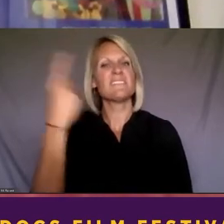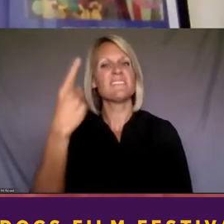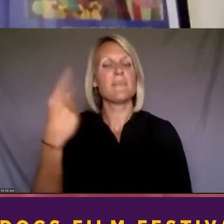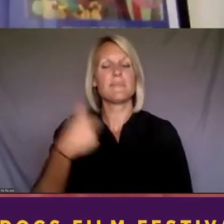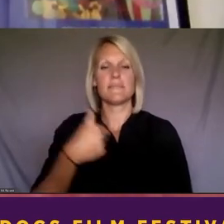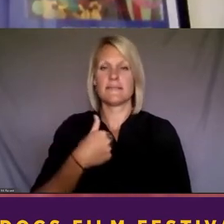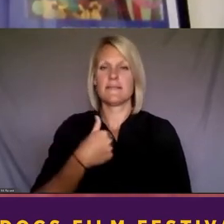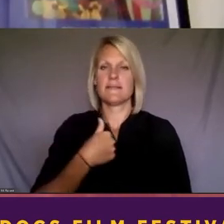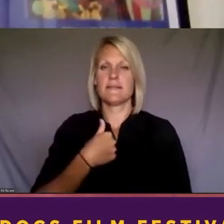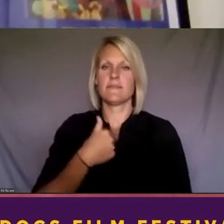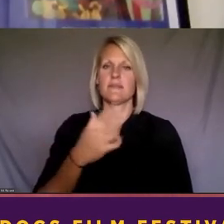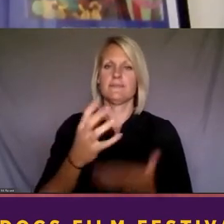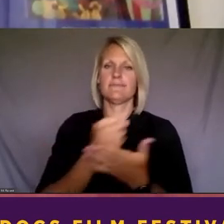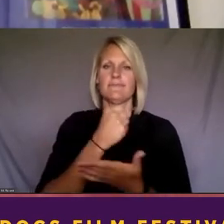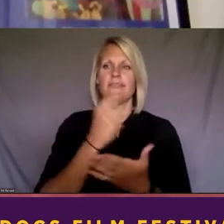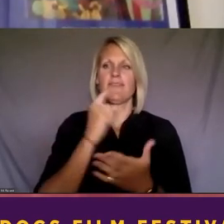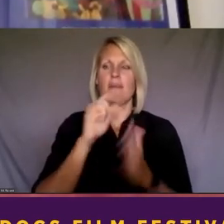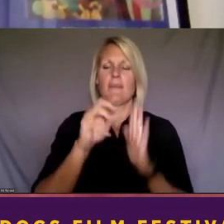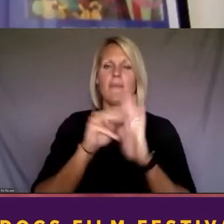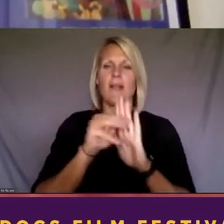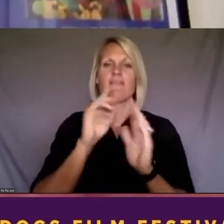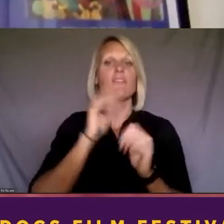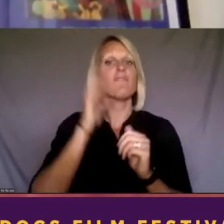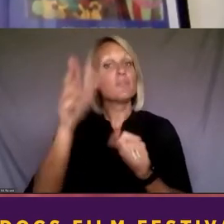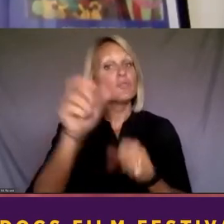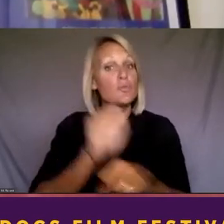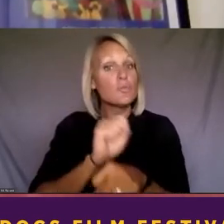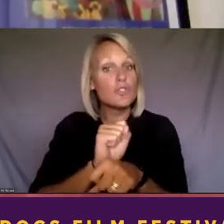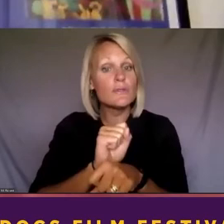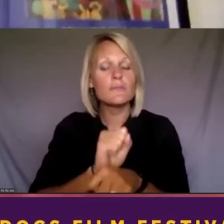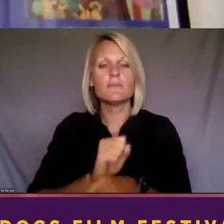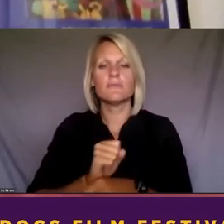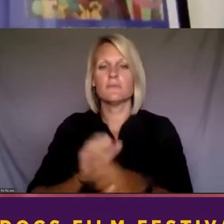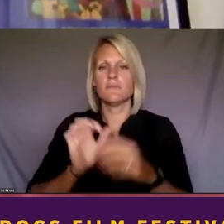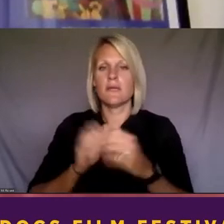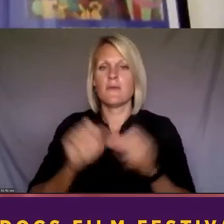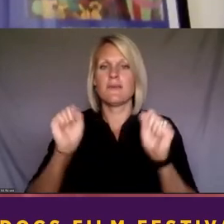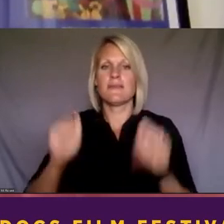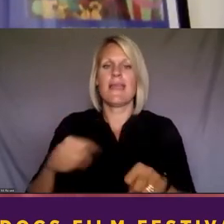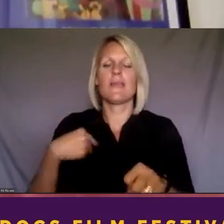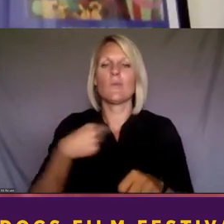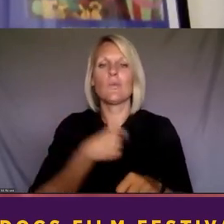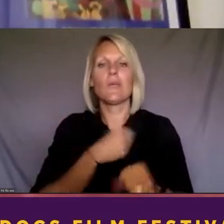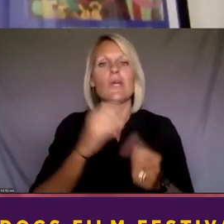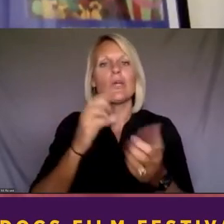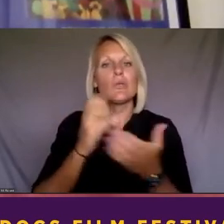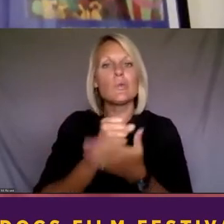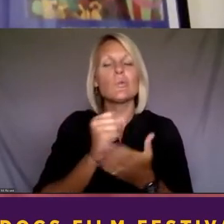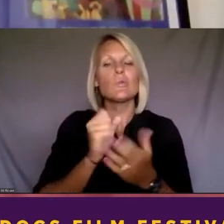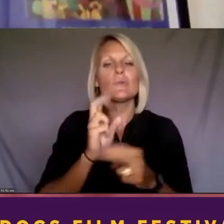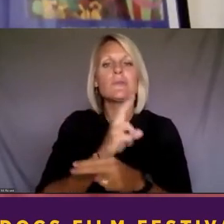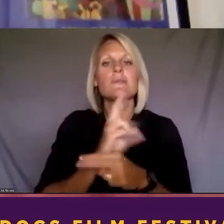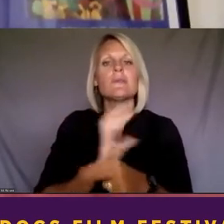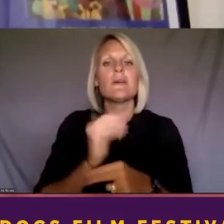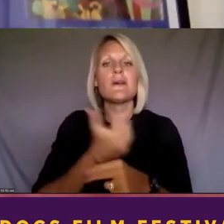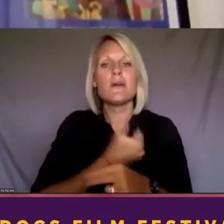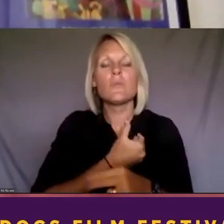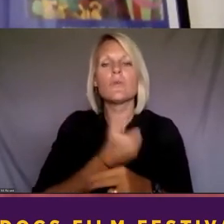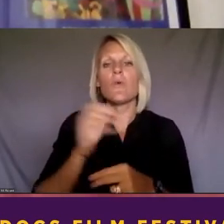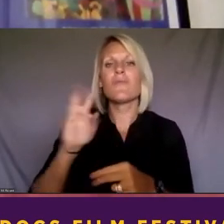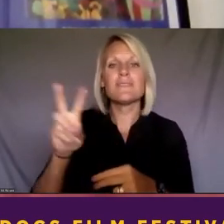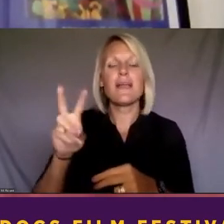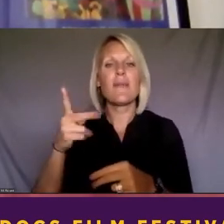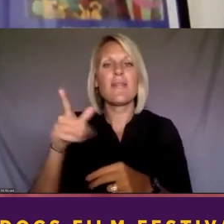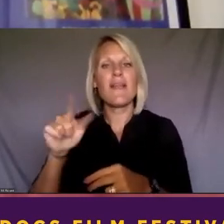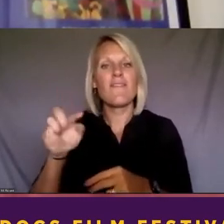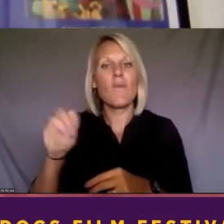work that we're doing and seeing how can we, you know, use our access to the OV platform, use the serial